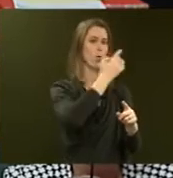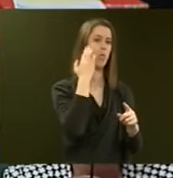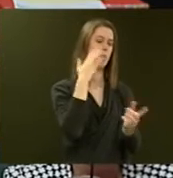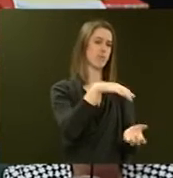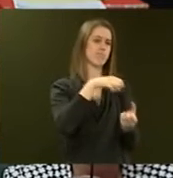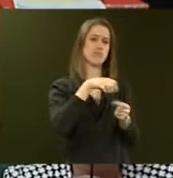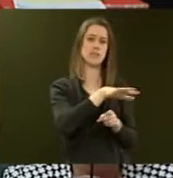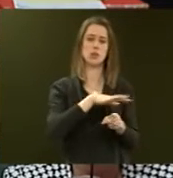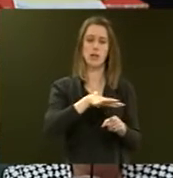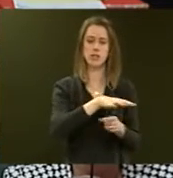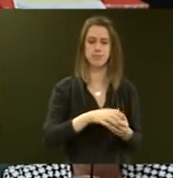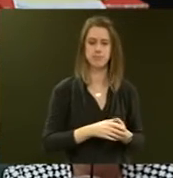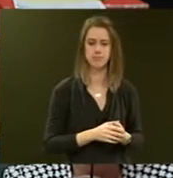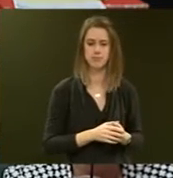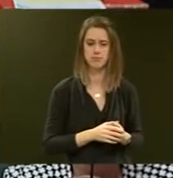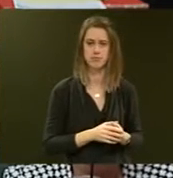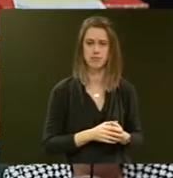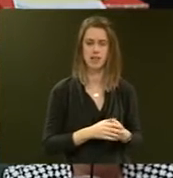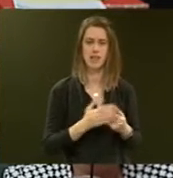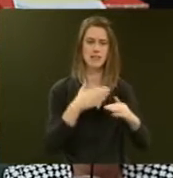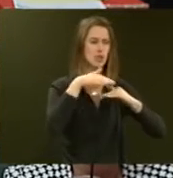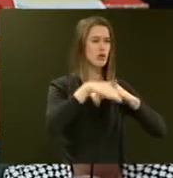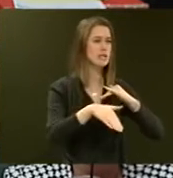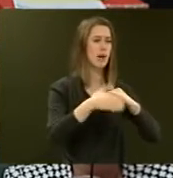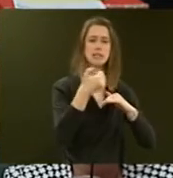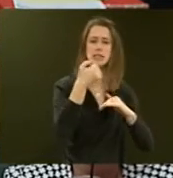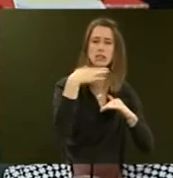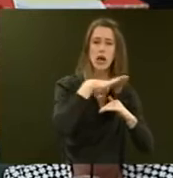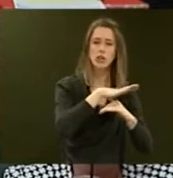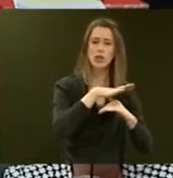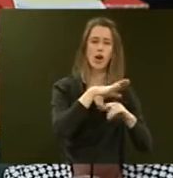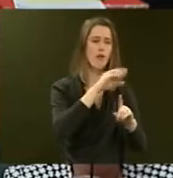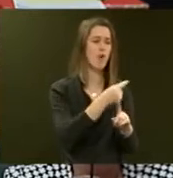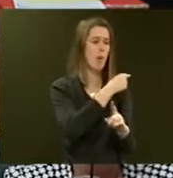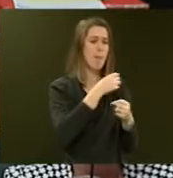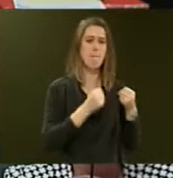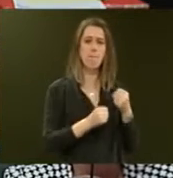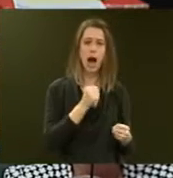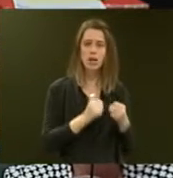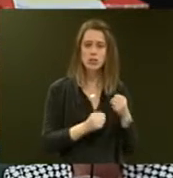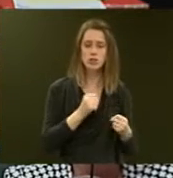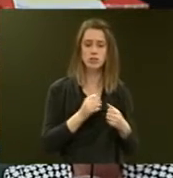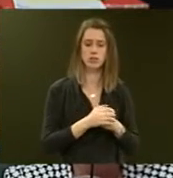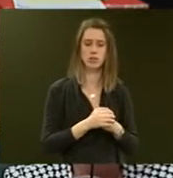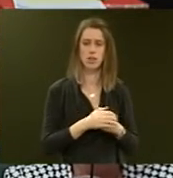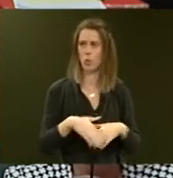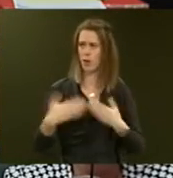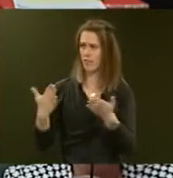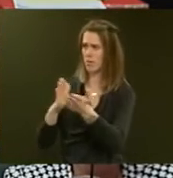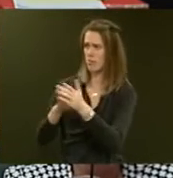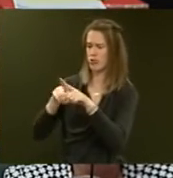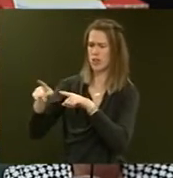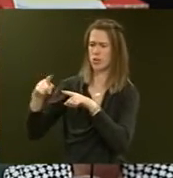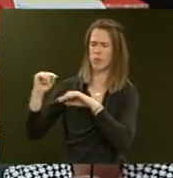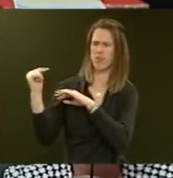the situation. In fact, it's decreased by some 600 since March. Whatever the member is trying to